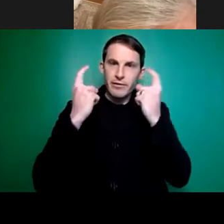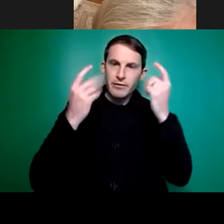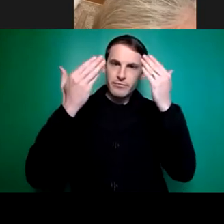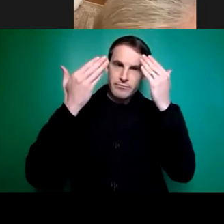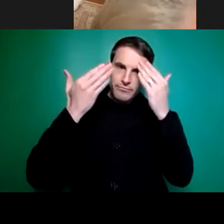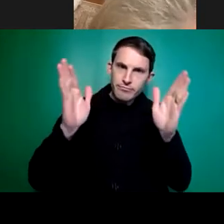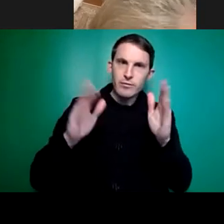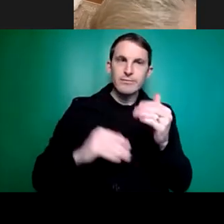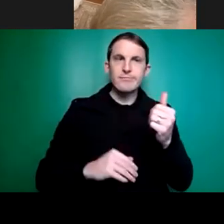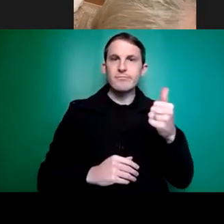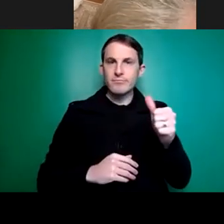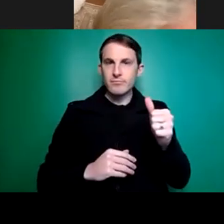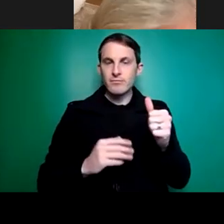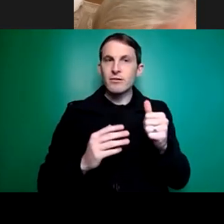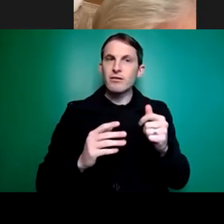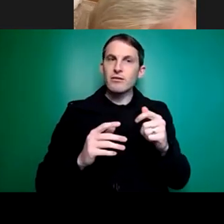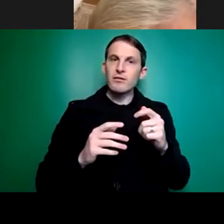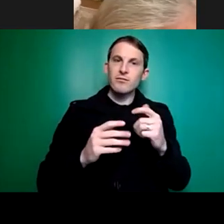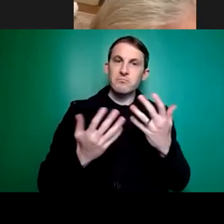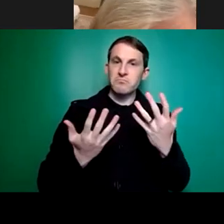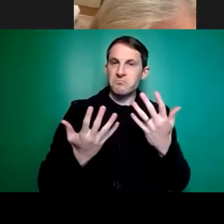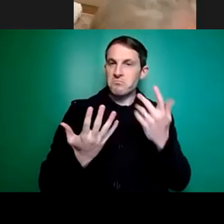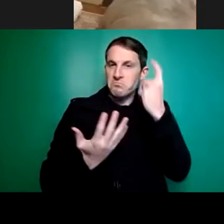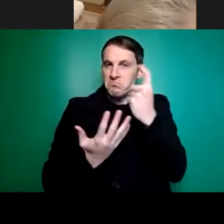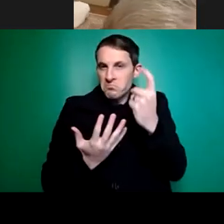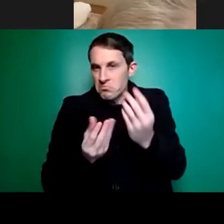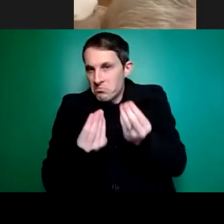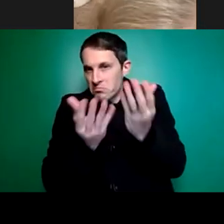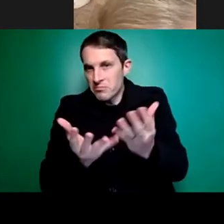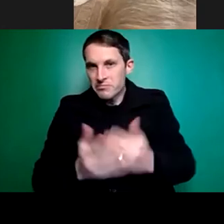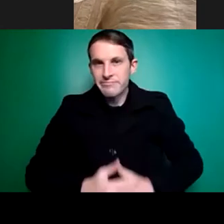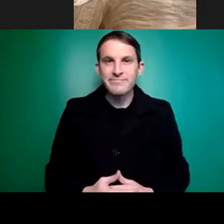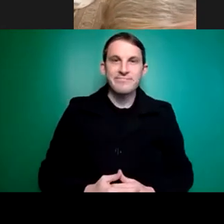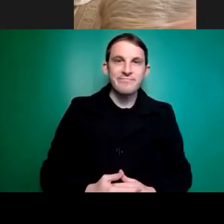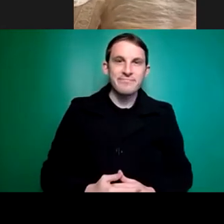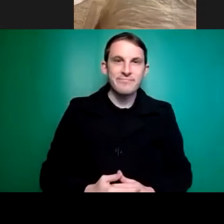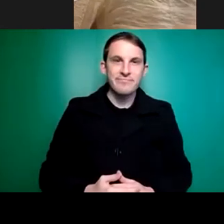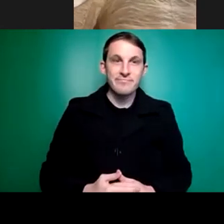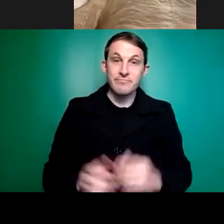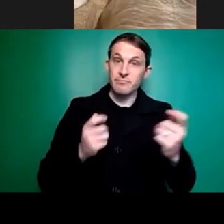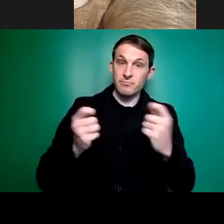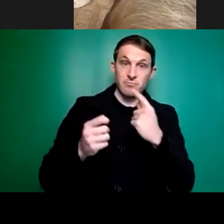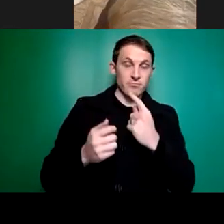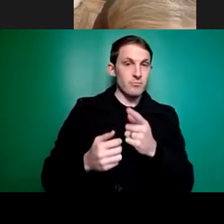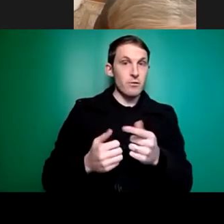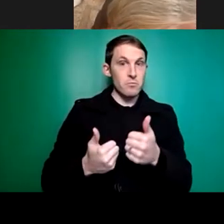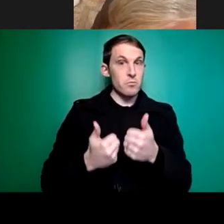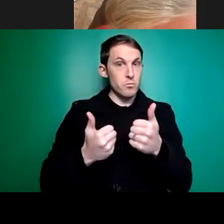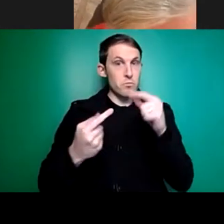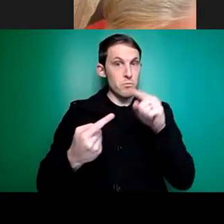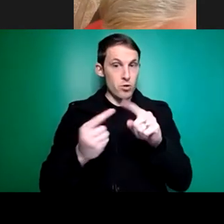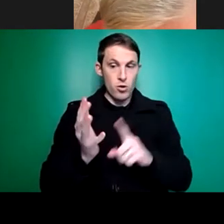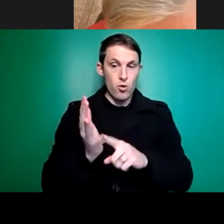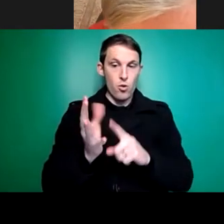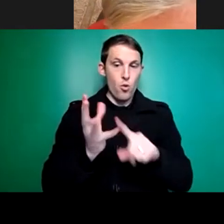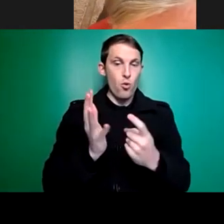least for a time. Not sure, but I think it's worth considering. I'm sure that's a point that Lauren will talk